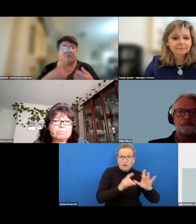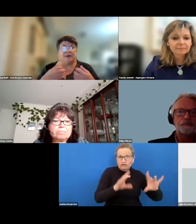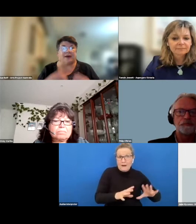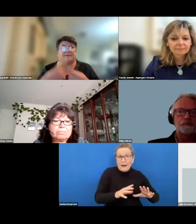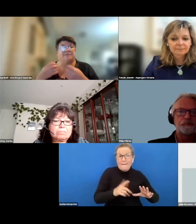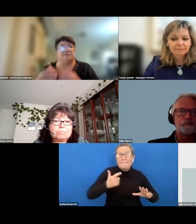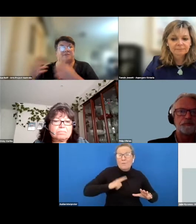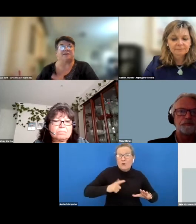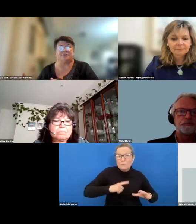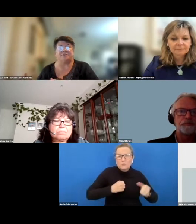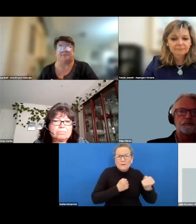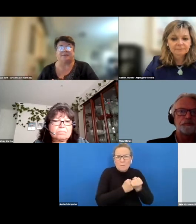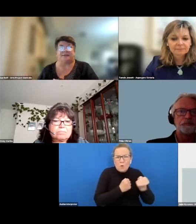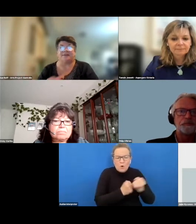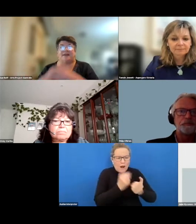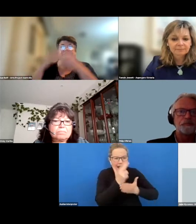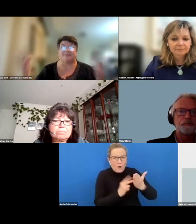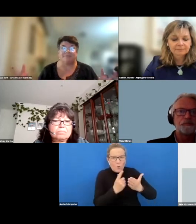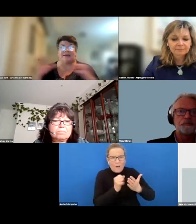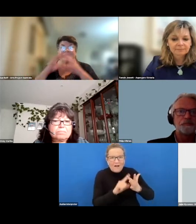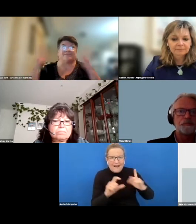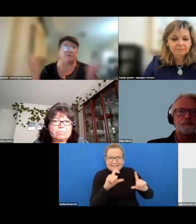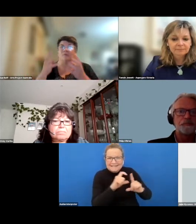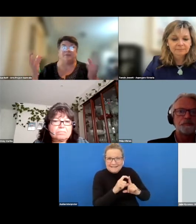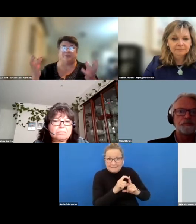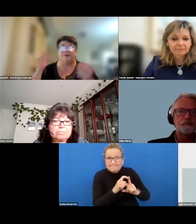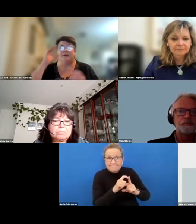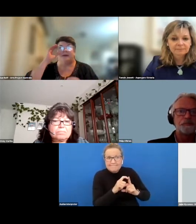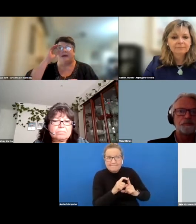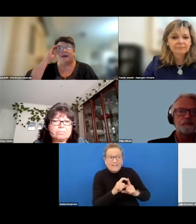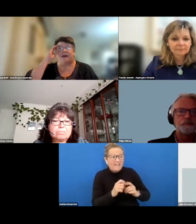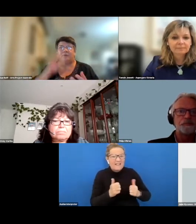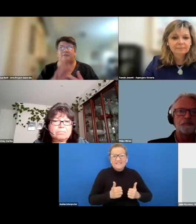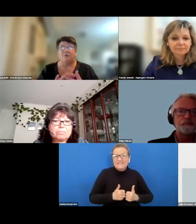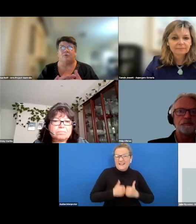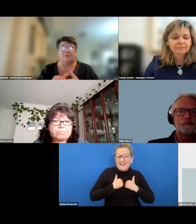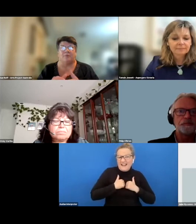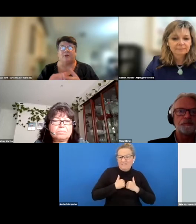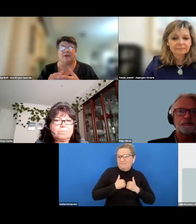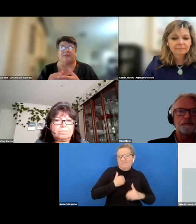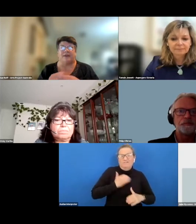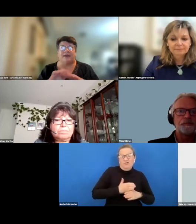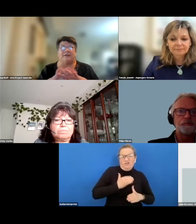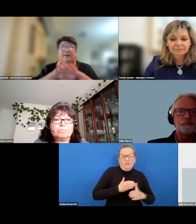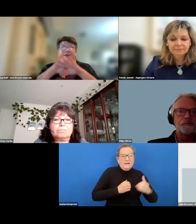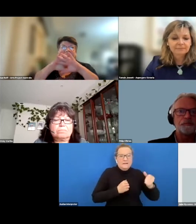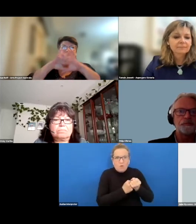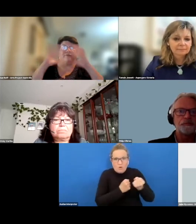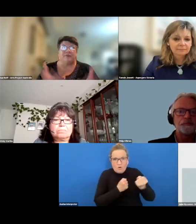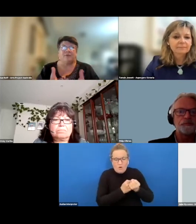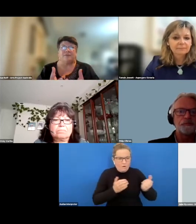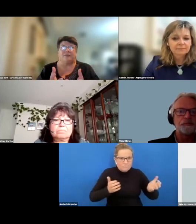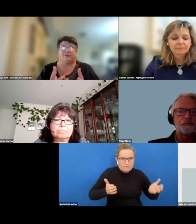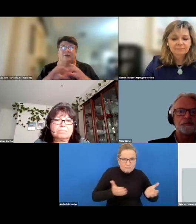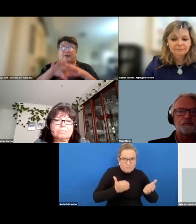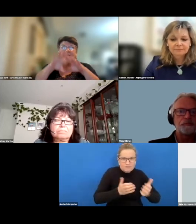to support artists with intellectual disabilities that's that's what we do um we support we promote we advocate so